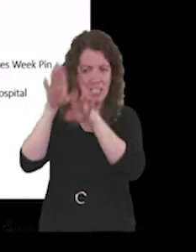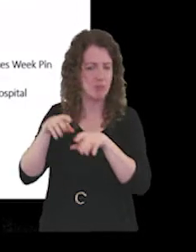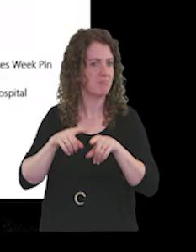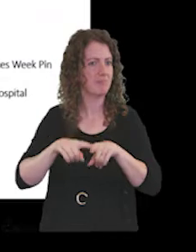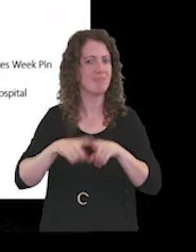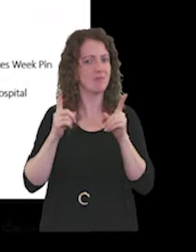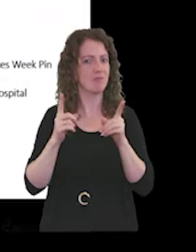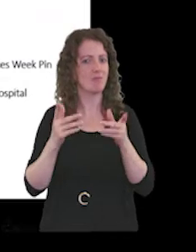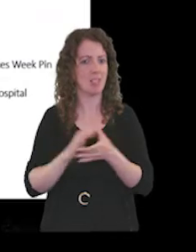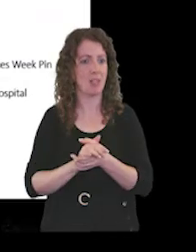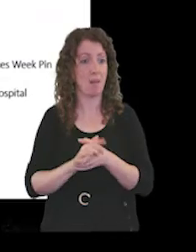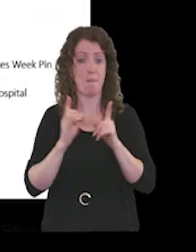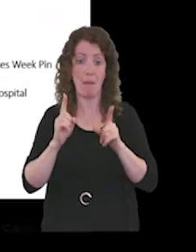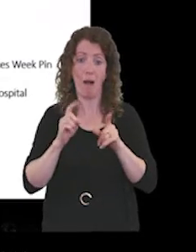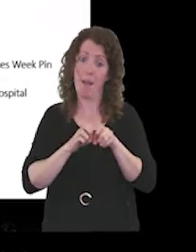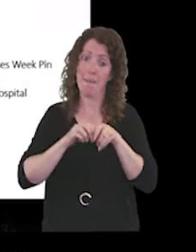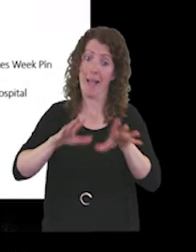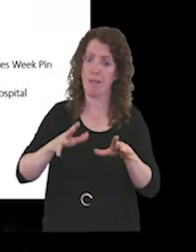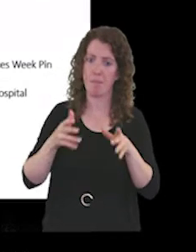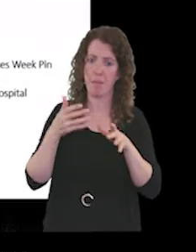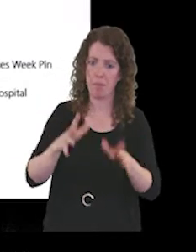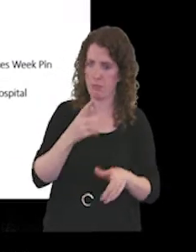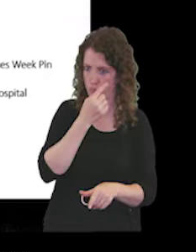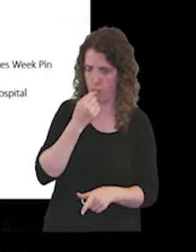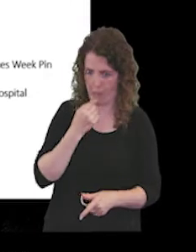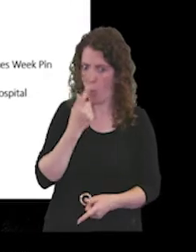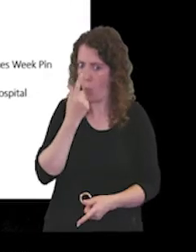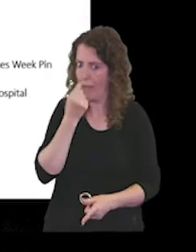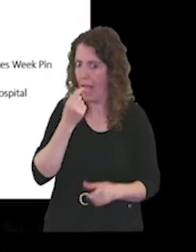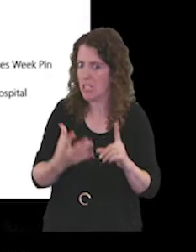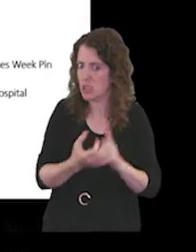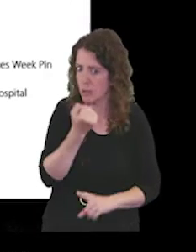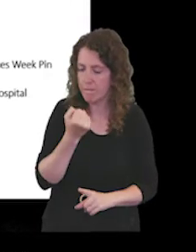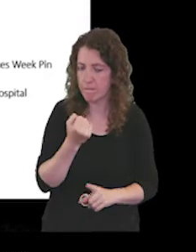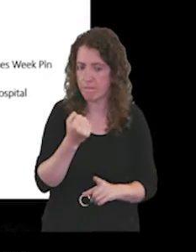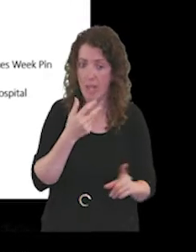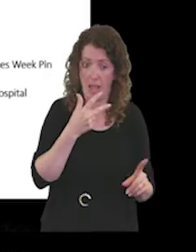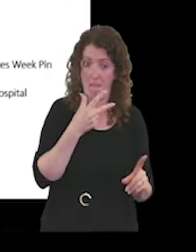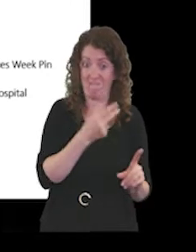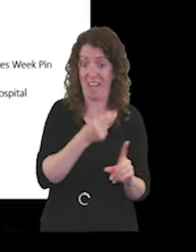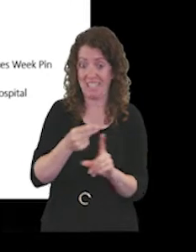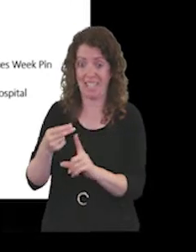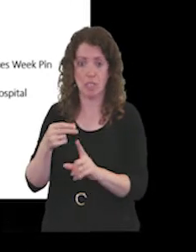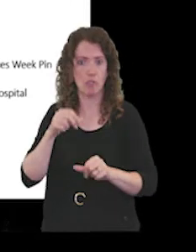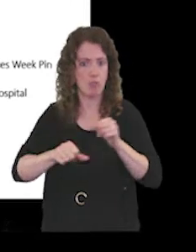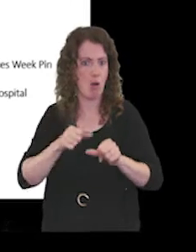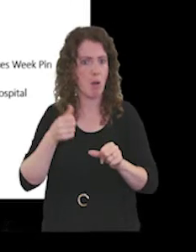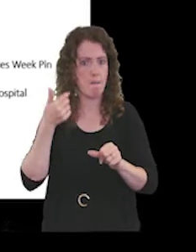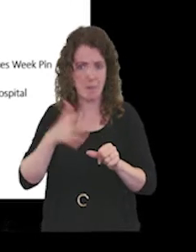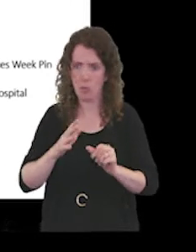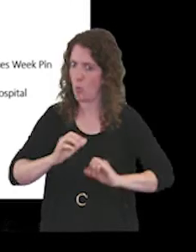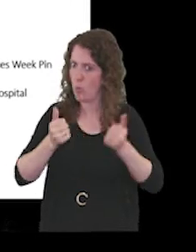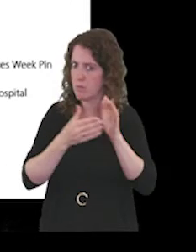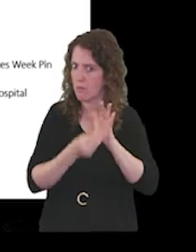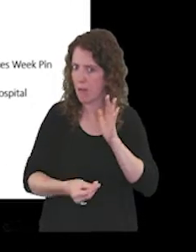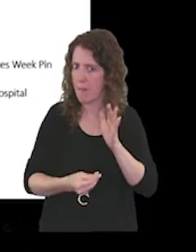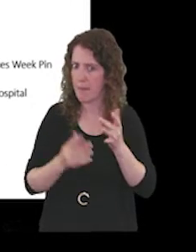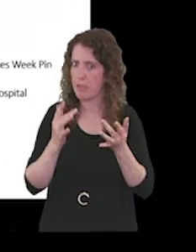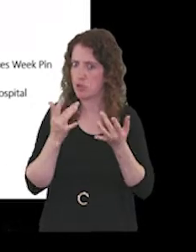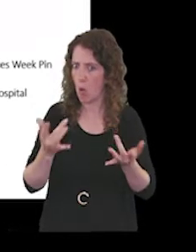But the pandemic's shown that we can do it. The vaccination programme is a particular example of that. We've worked really closely with